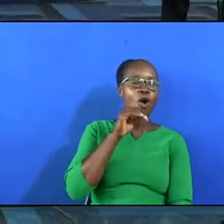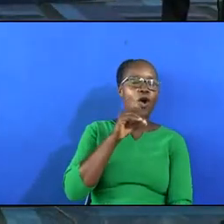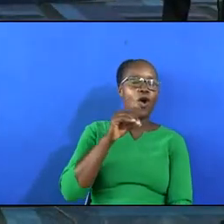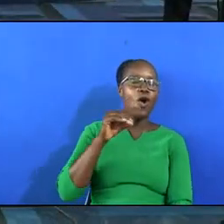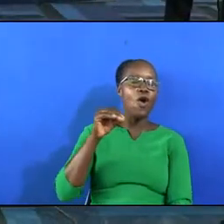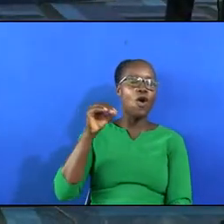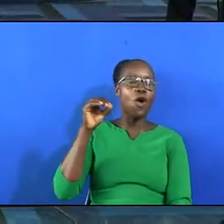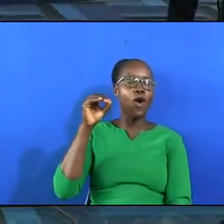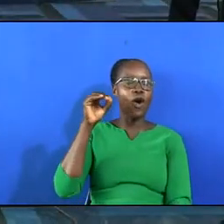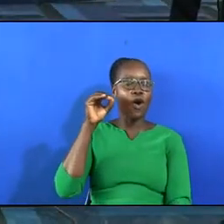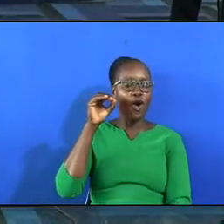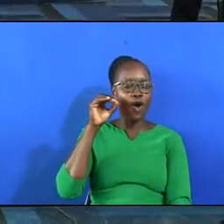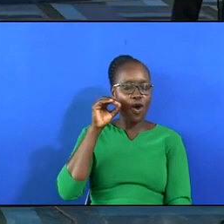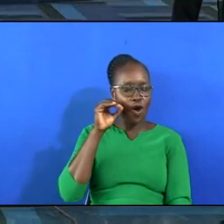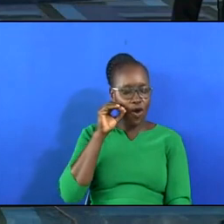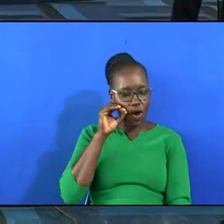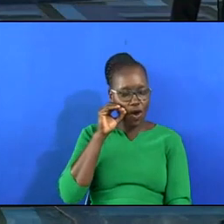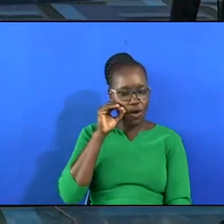home